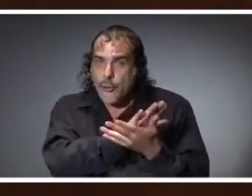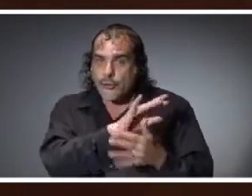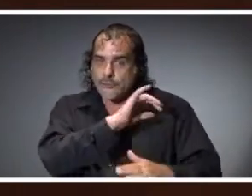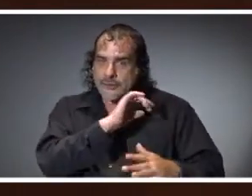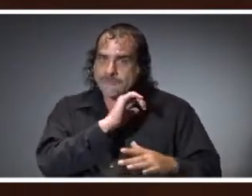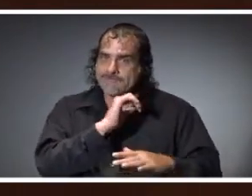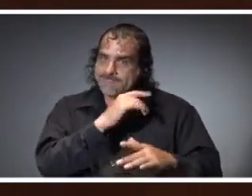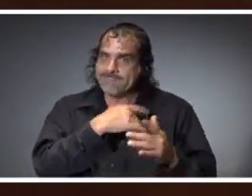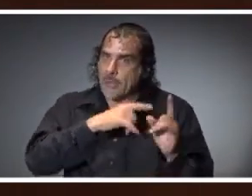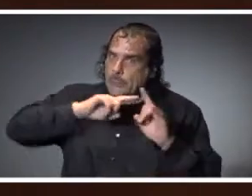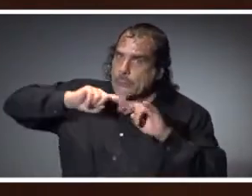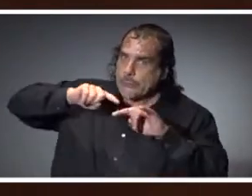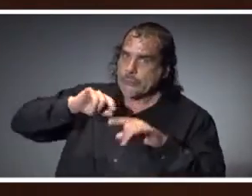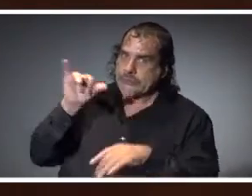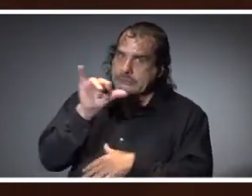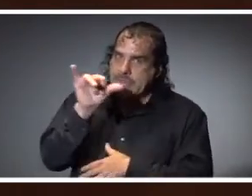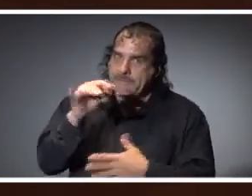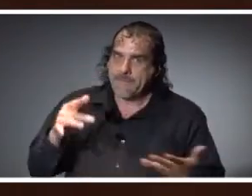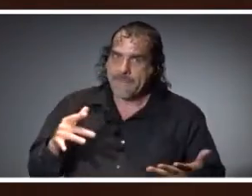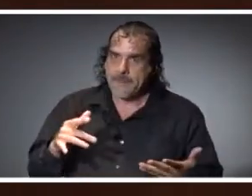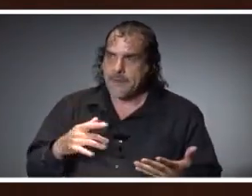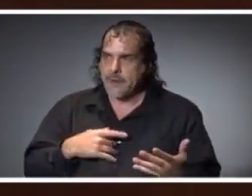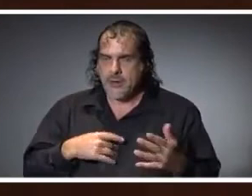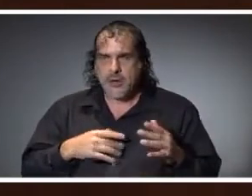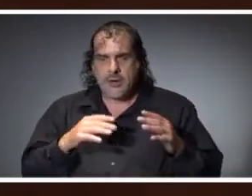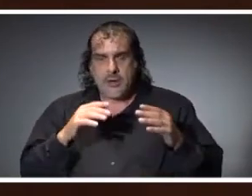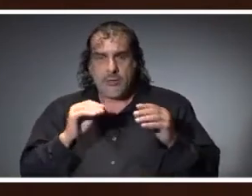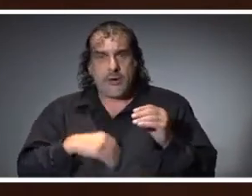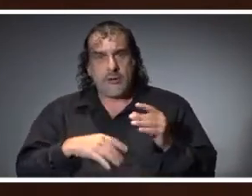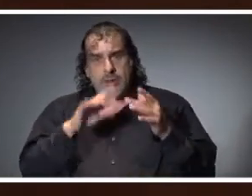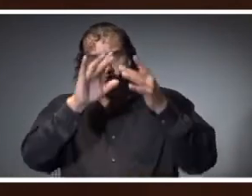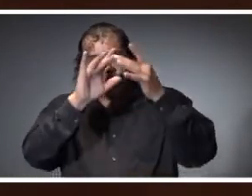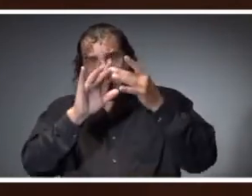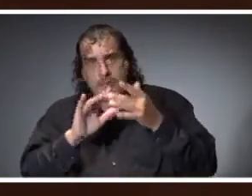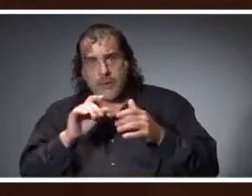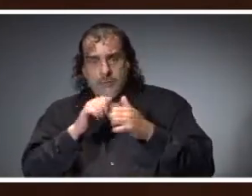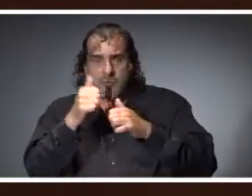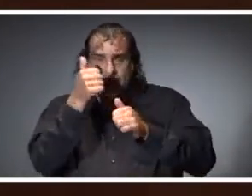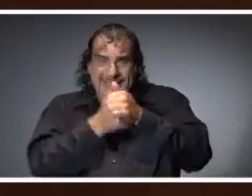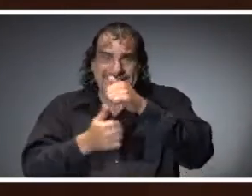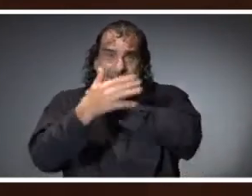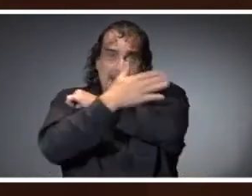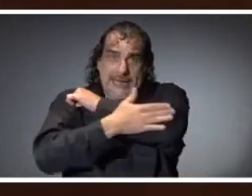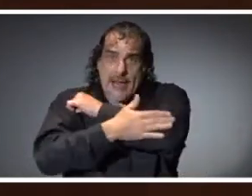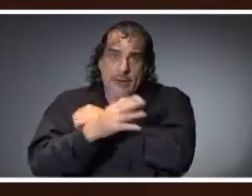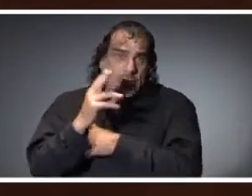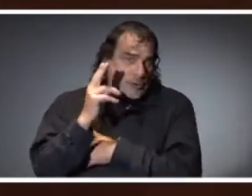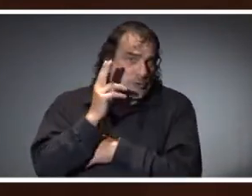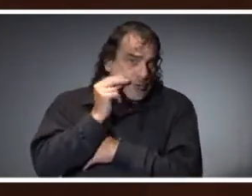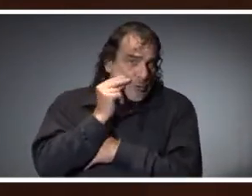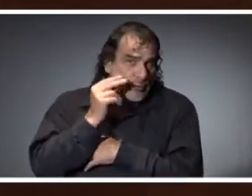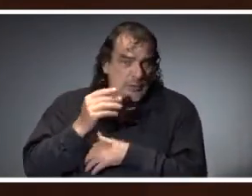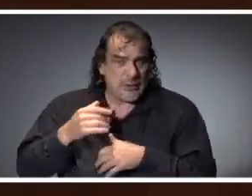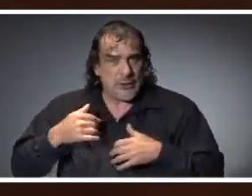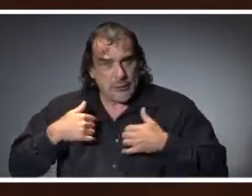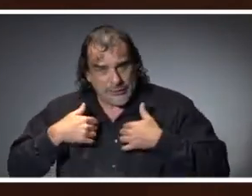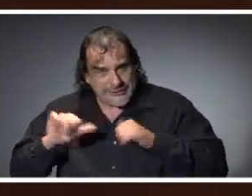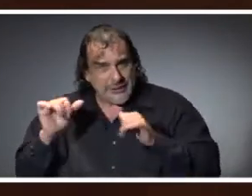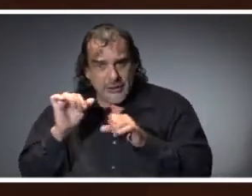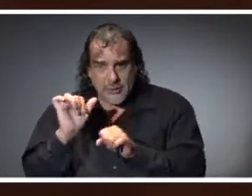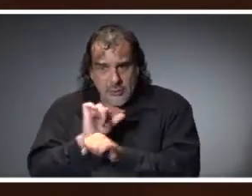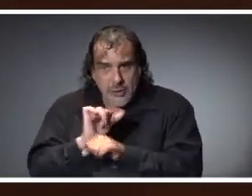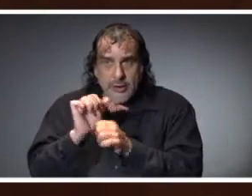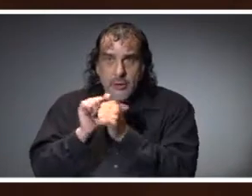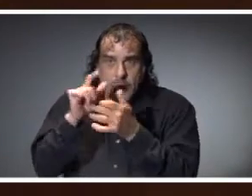to us. We're going to be releasing this data by county soon, so hang on for that. We've still got some work to do with several of the